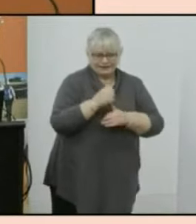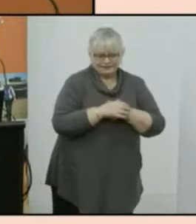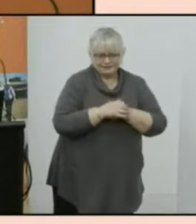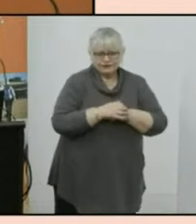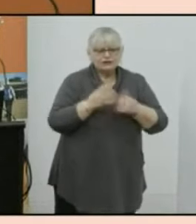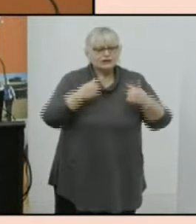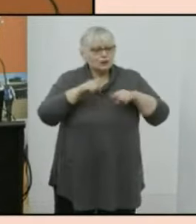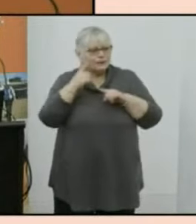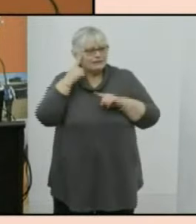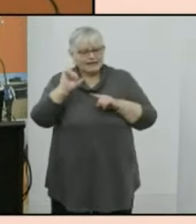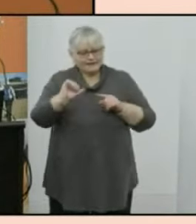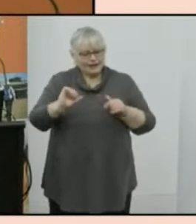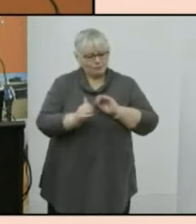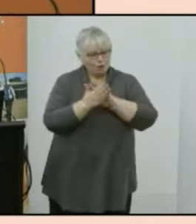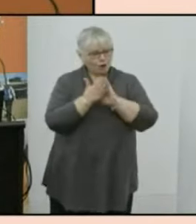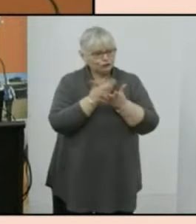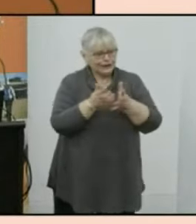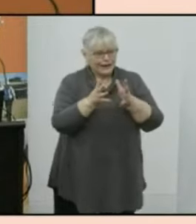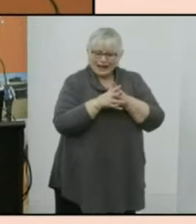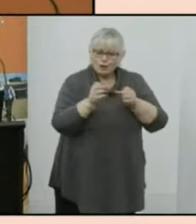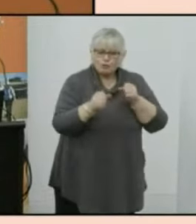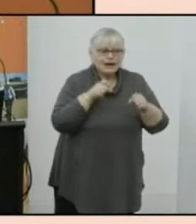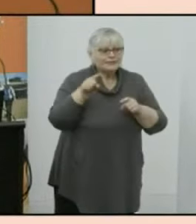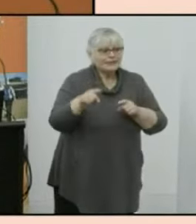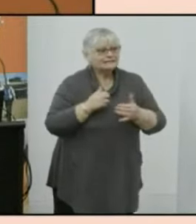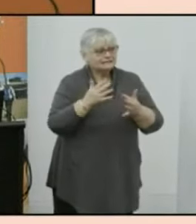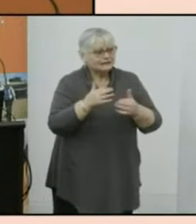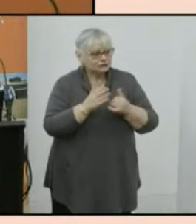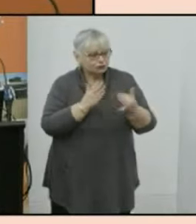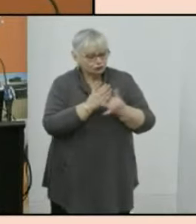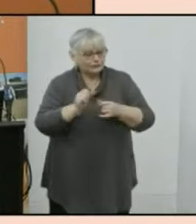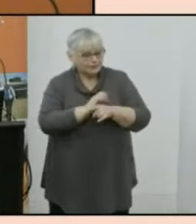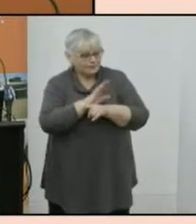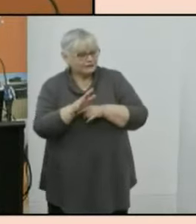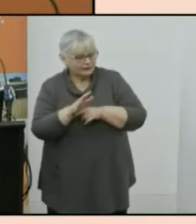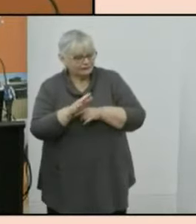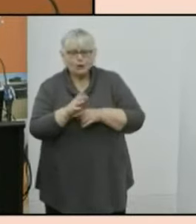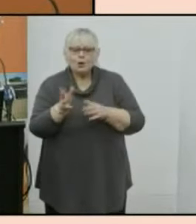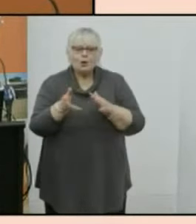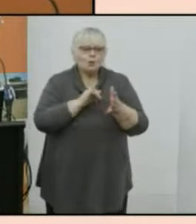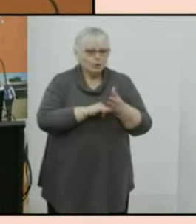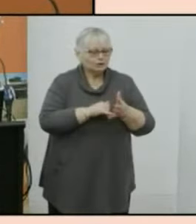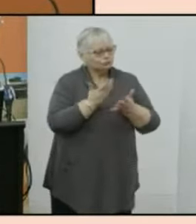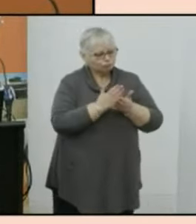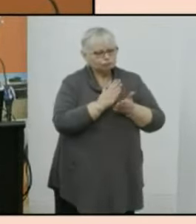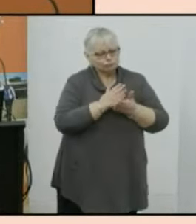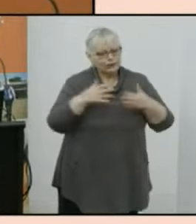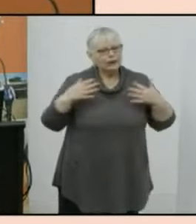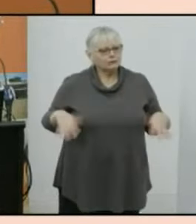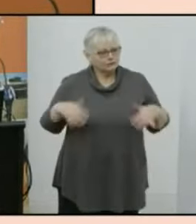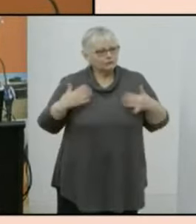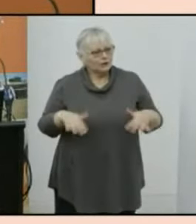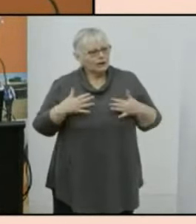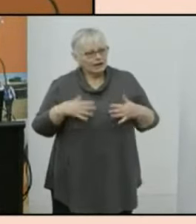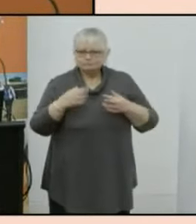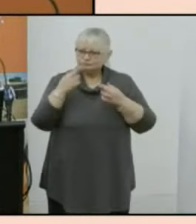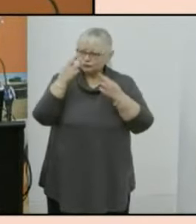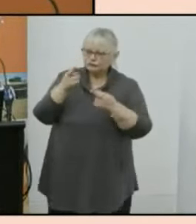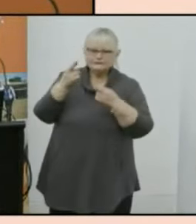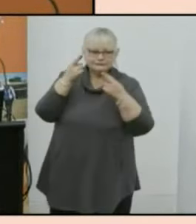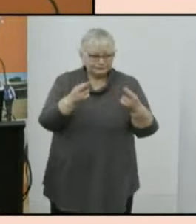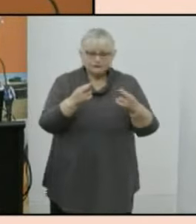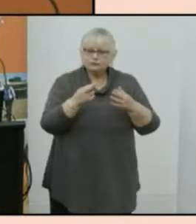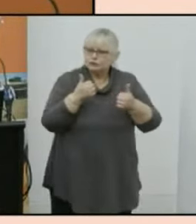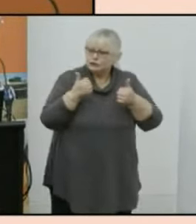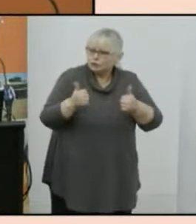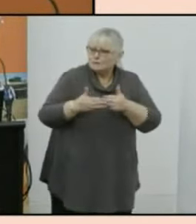abs's approach to conducting the 2021 census during the pandemic was both impressive and well regarded and well